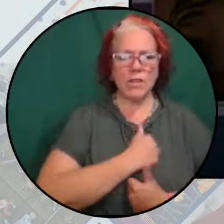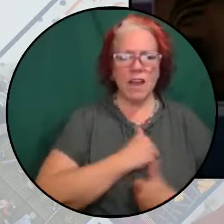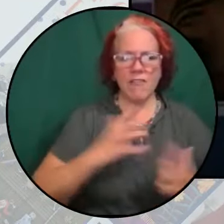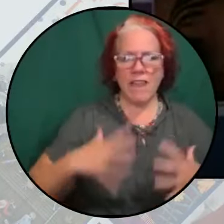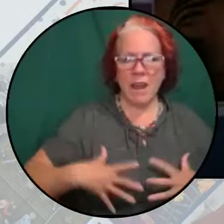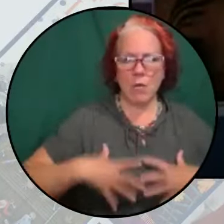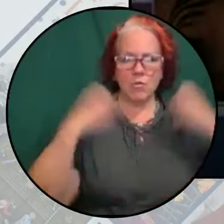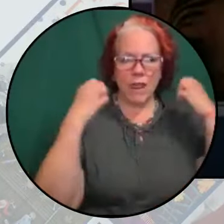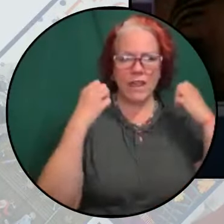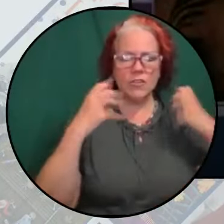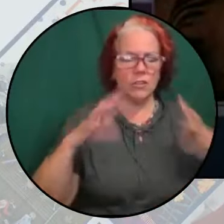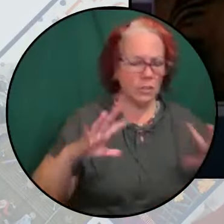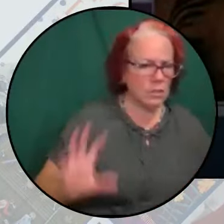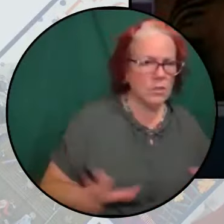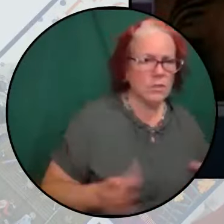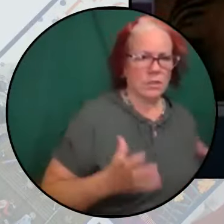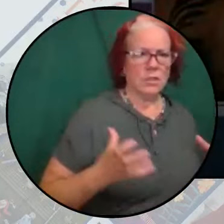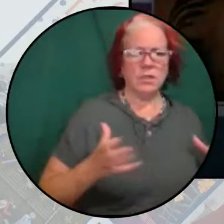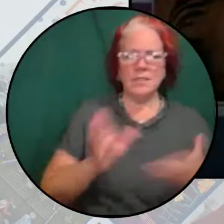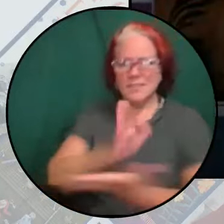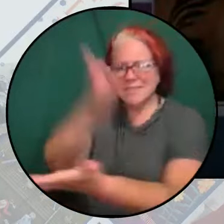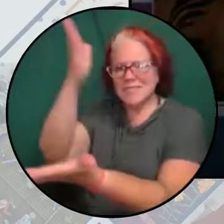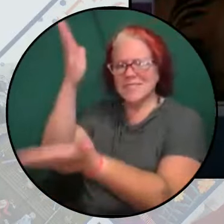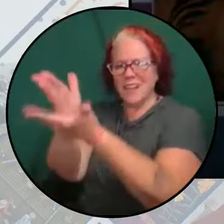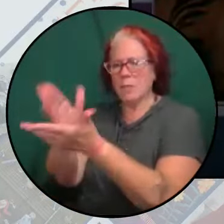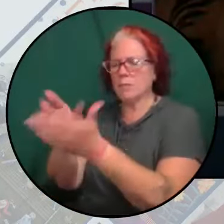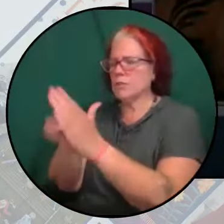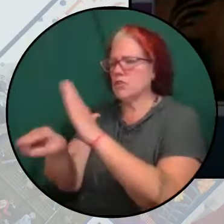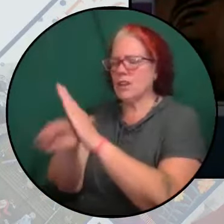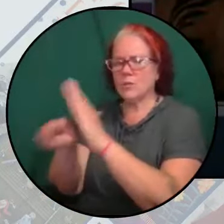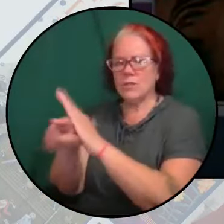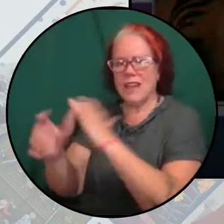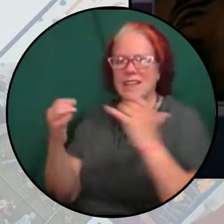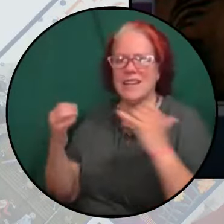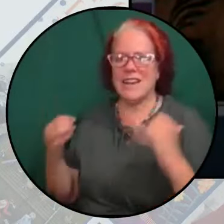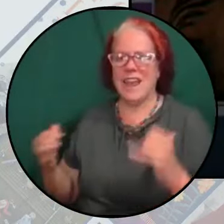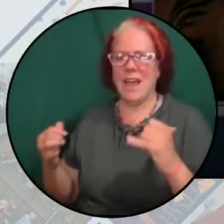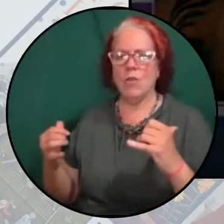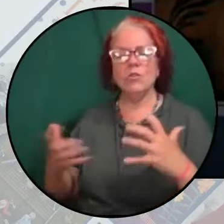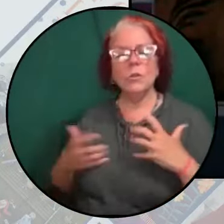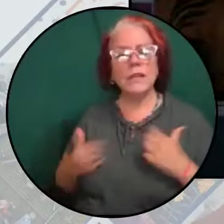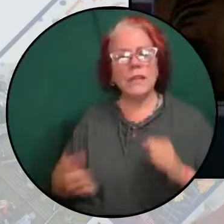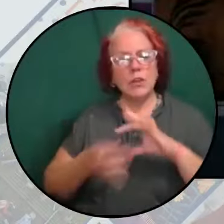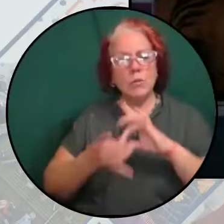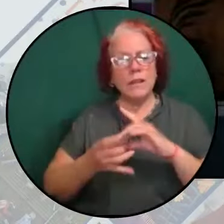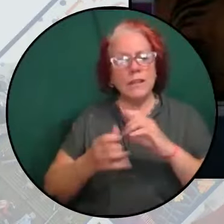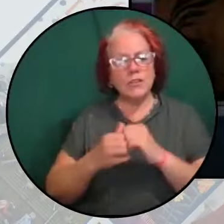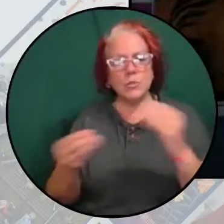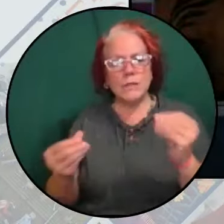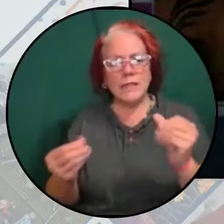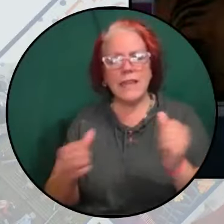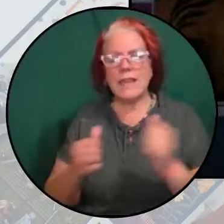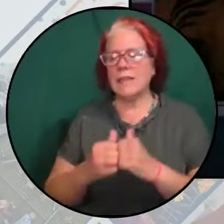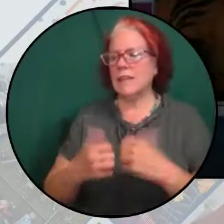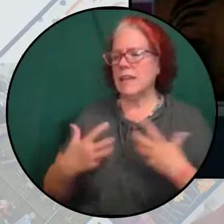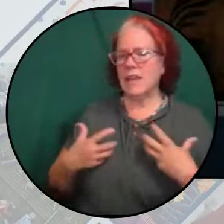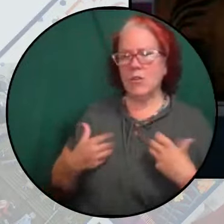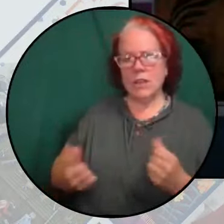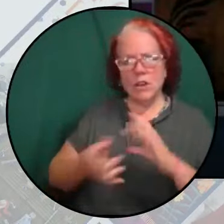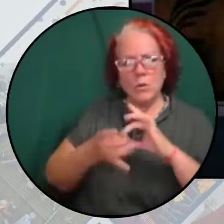stop to the genocide now so that we can heal relations with the land and each other towards a world without courts,